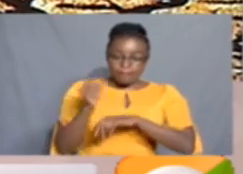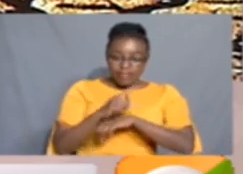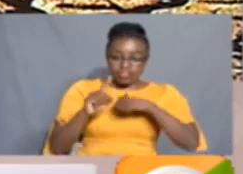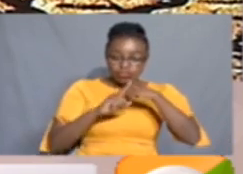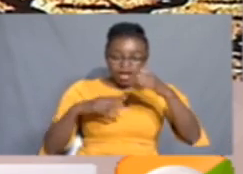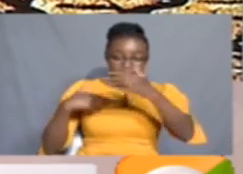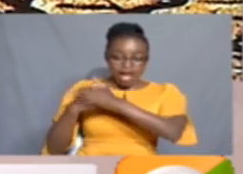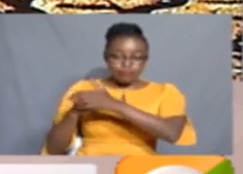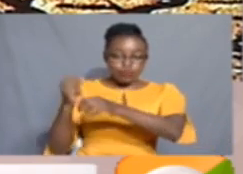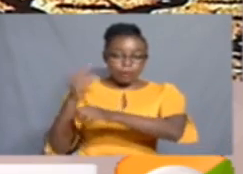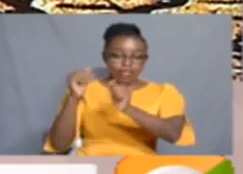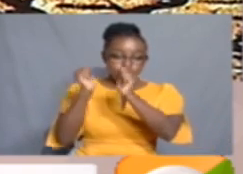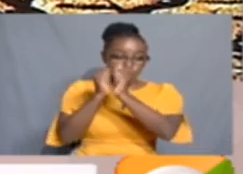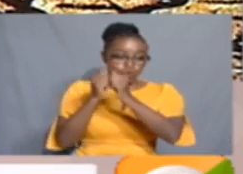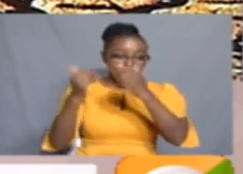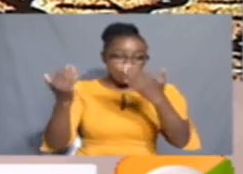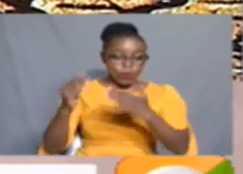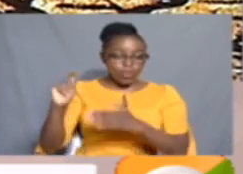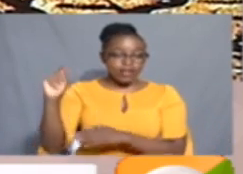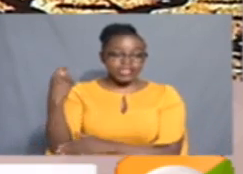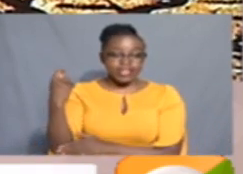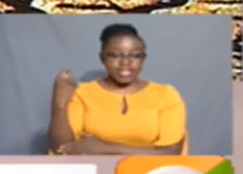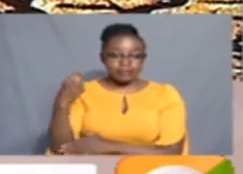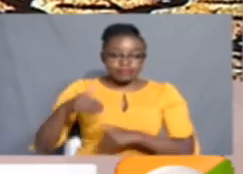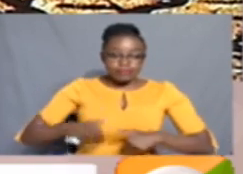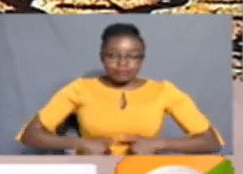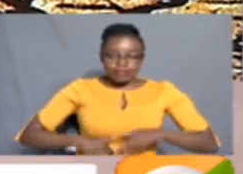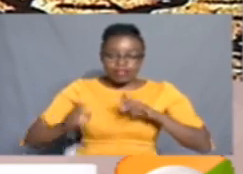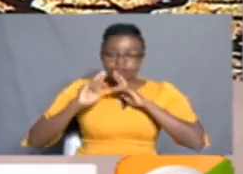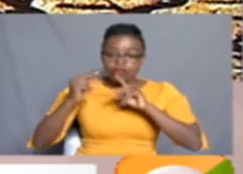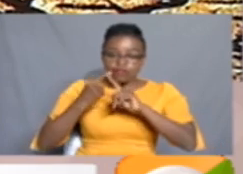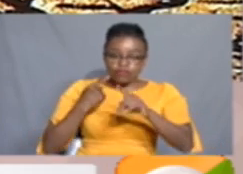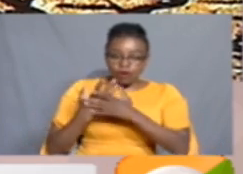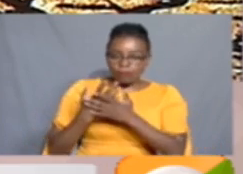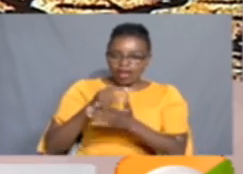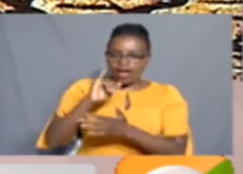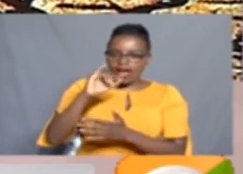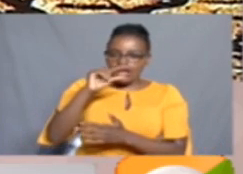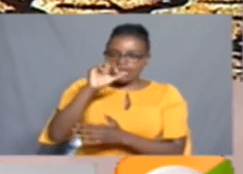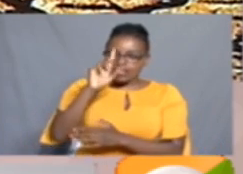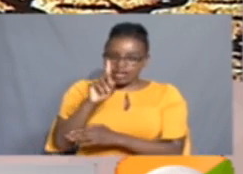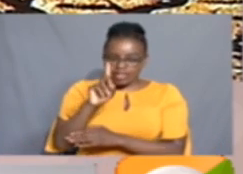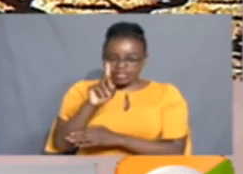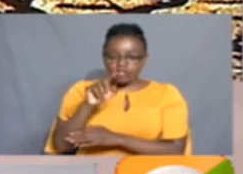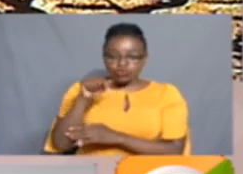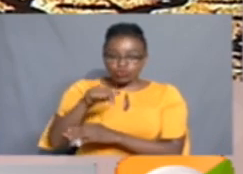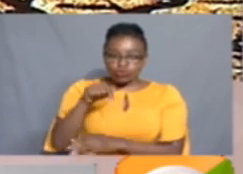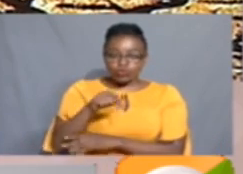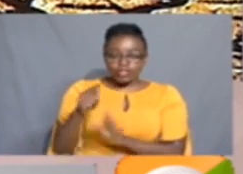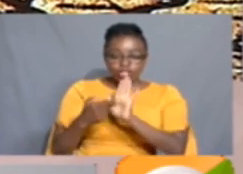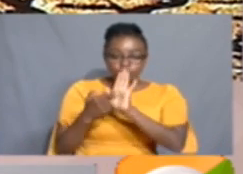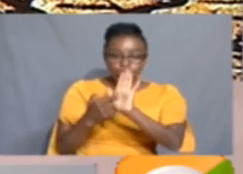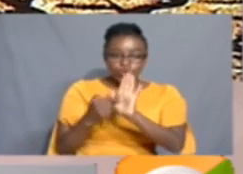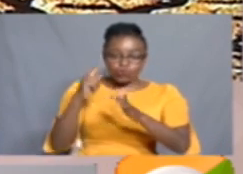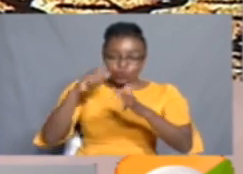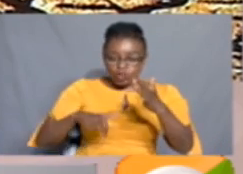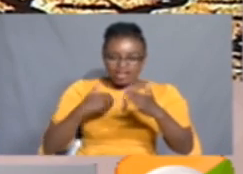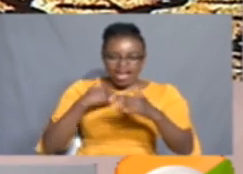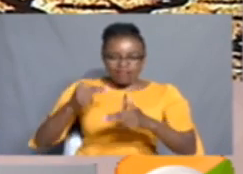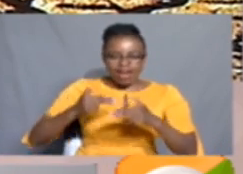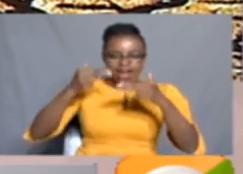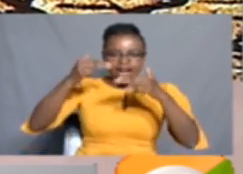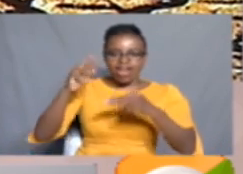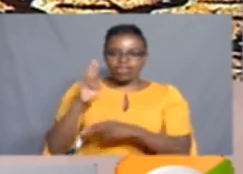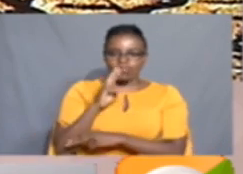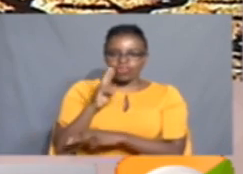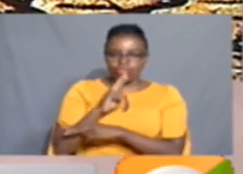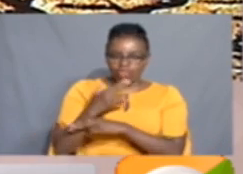October in Kenya. A drought status report by the Intergovernmental Authority on Development, EGAD, indicates that there is a high risk